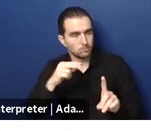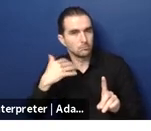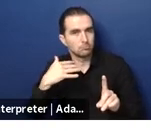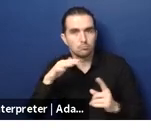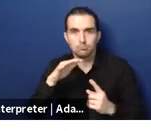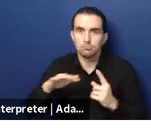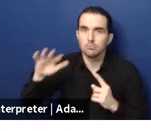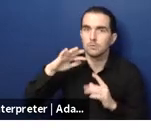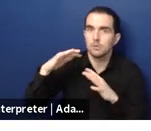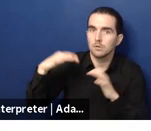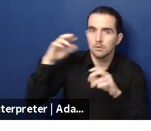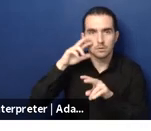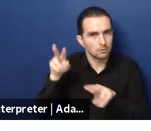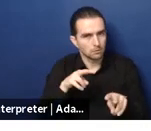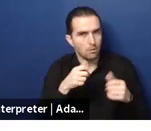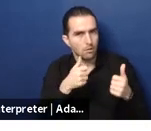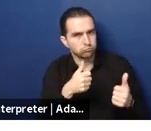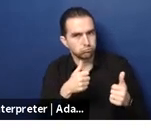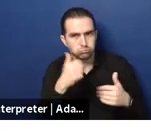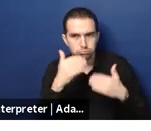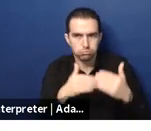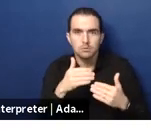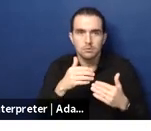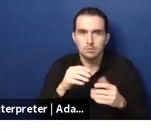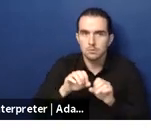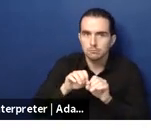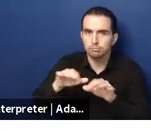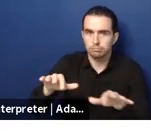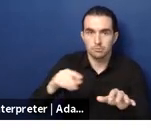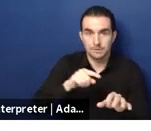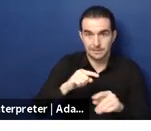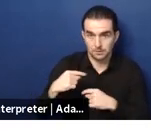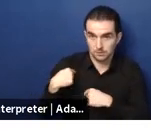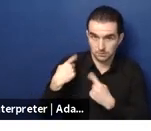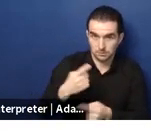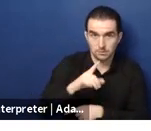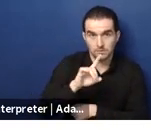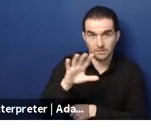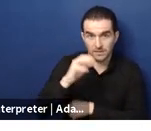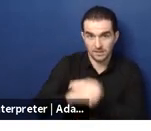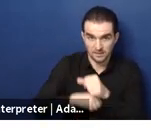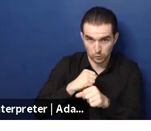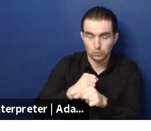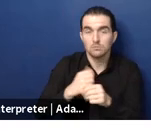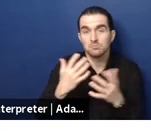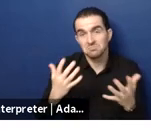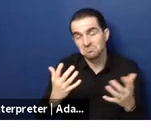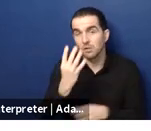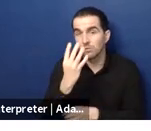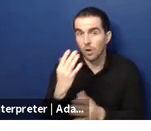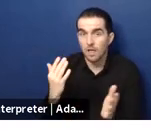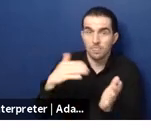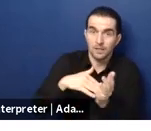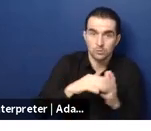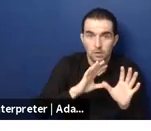they do in terms of the care and support persons in the community again this is a this is a purely volunteer model they train